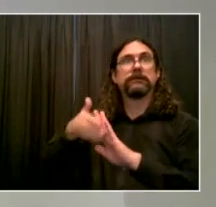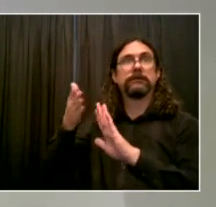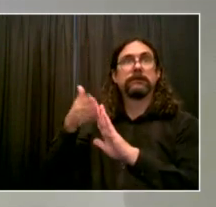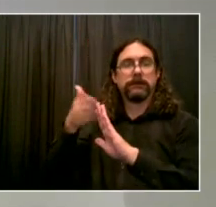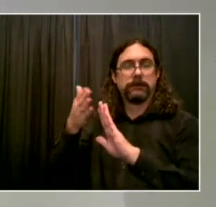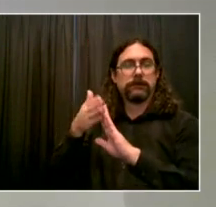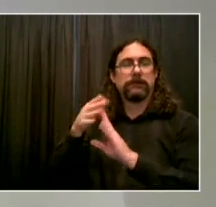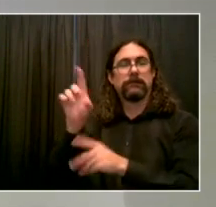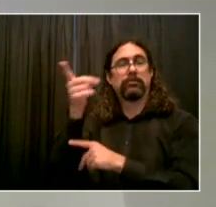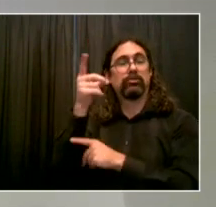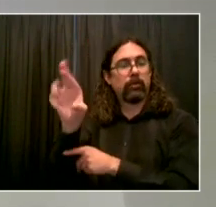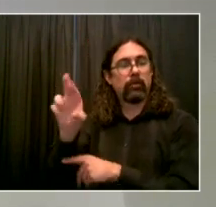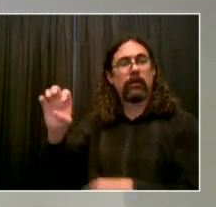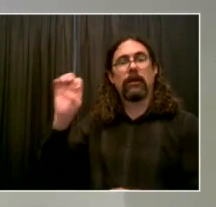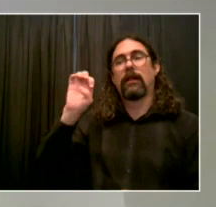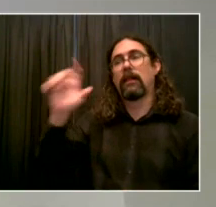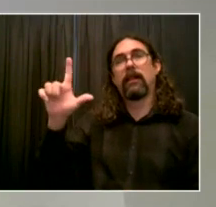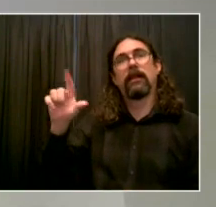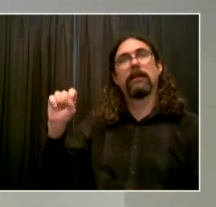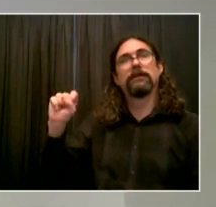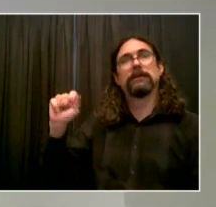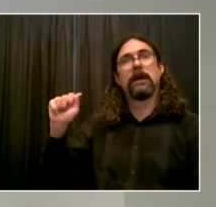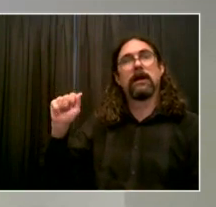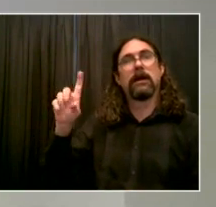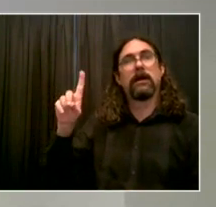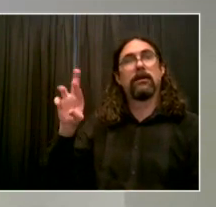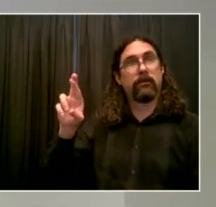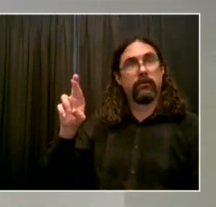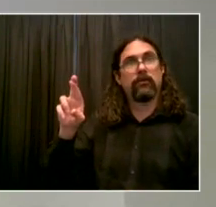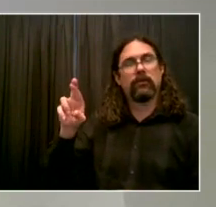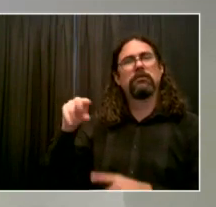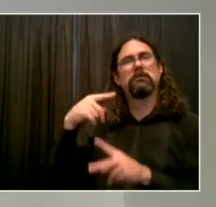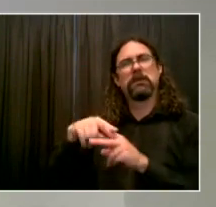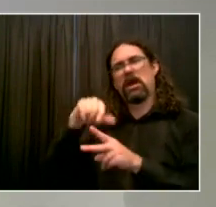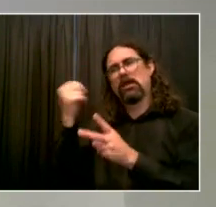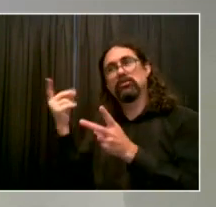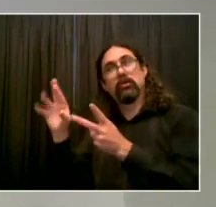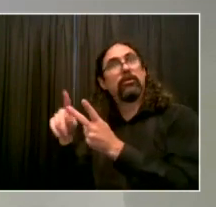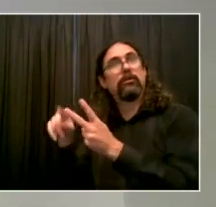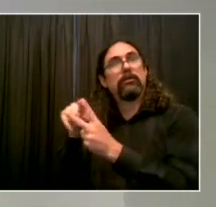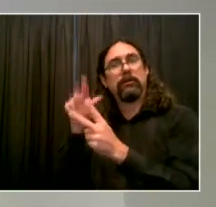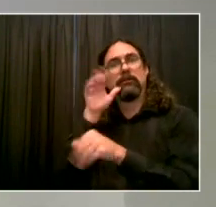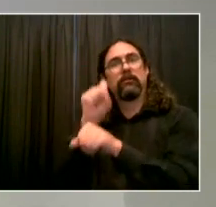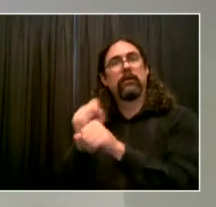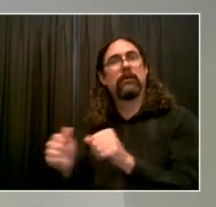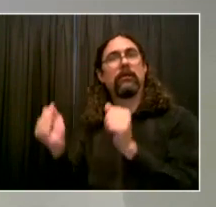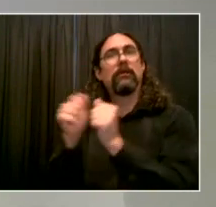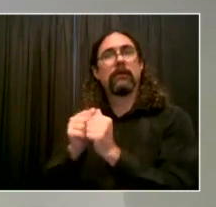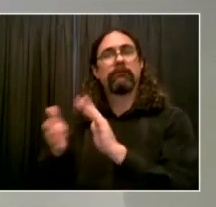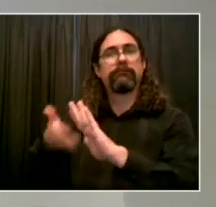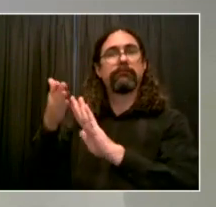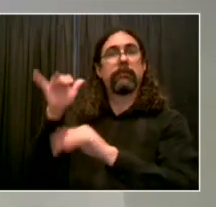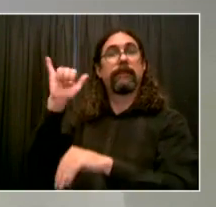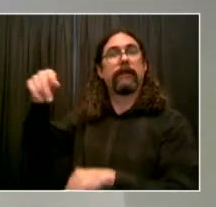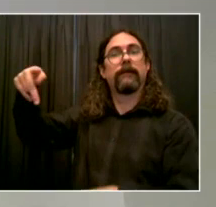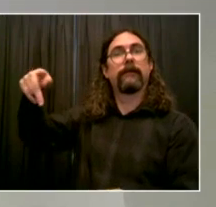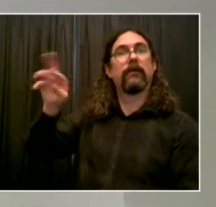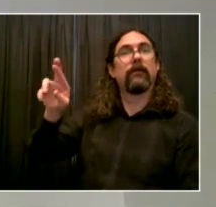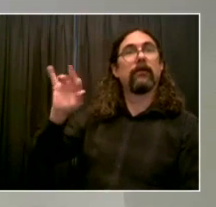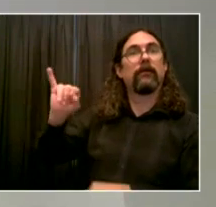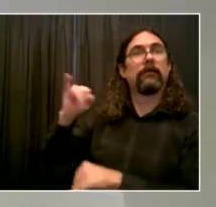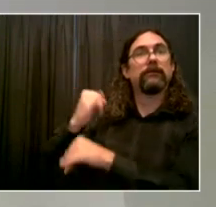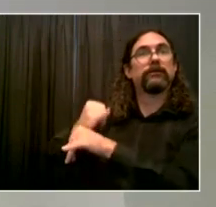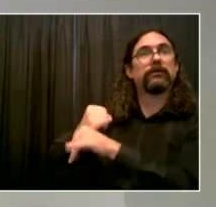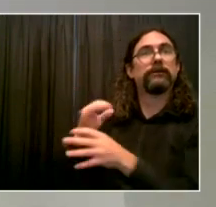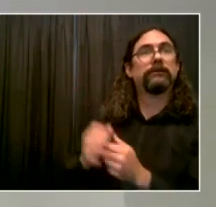The institute will bring together leaders with multiple perspectives, multiple